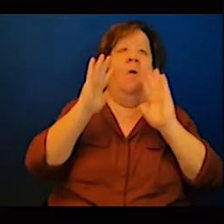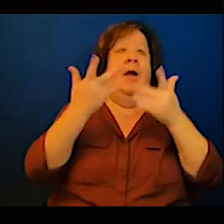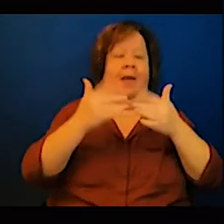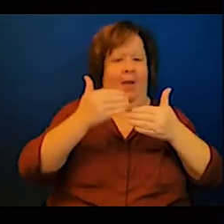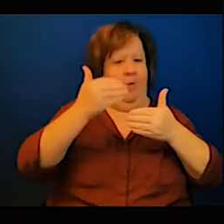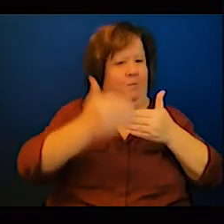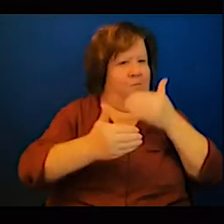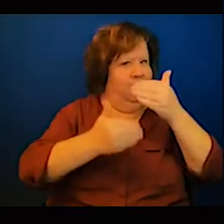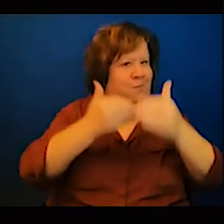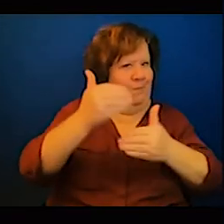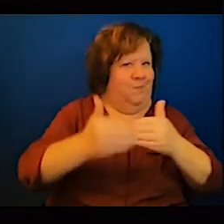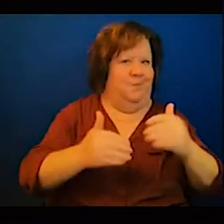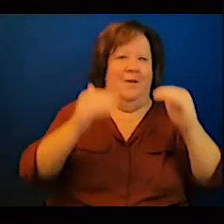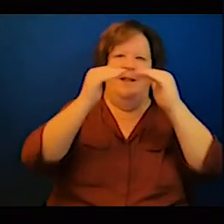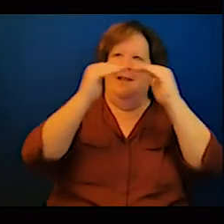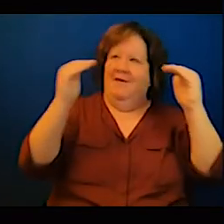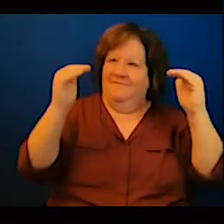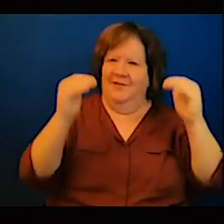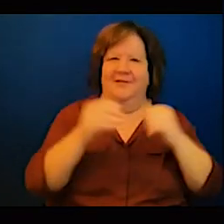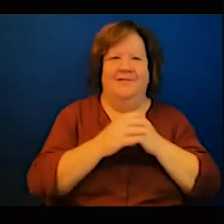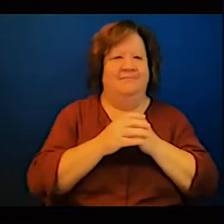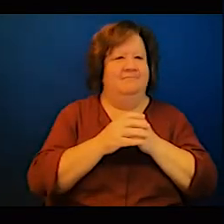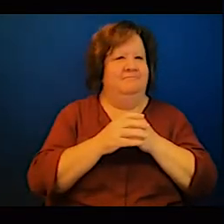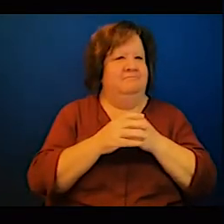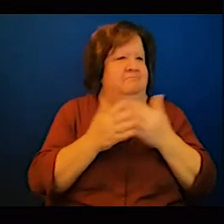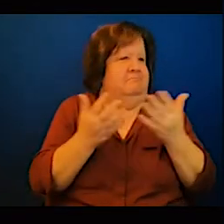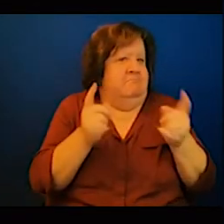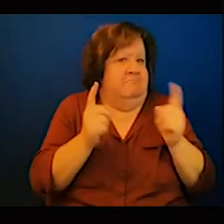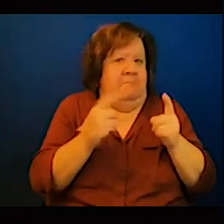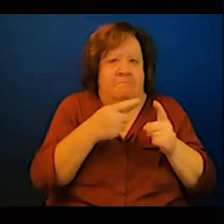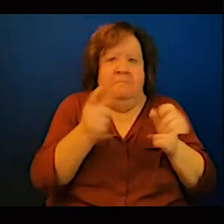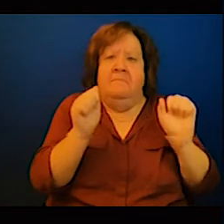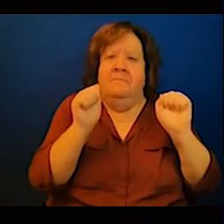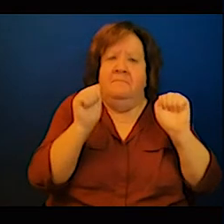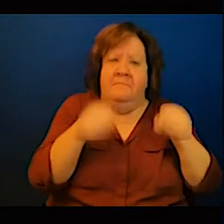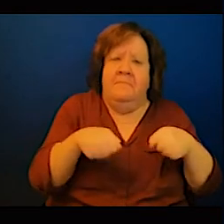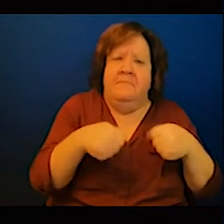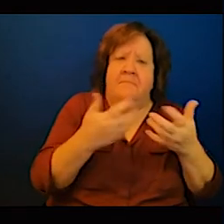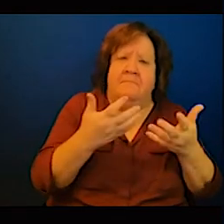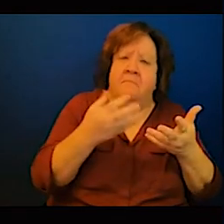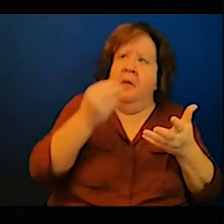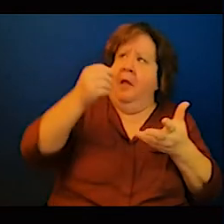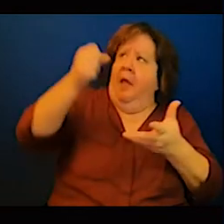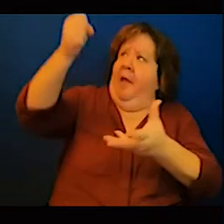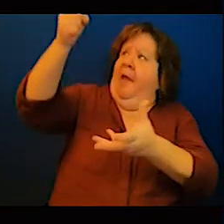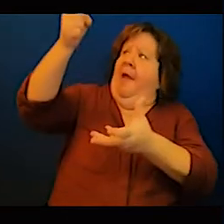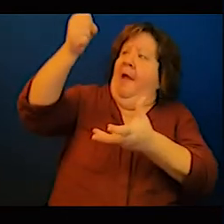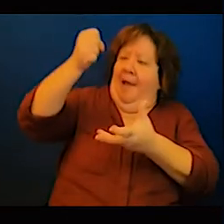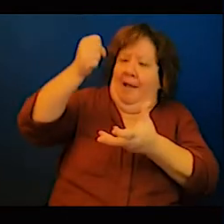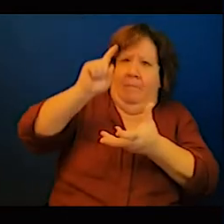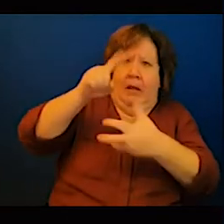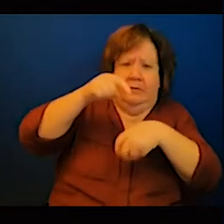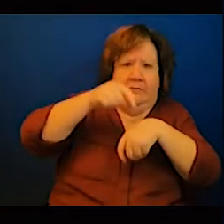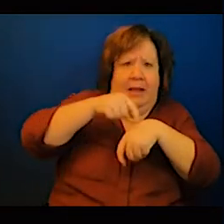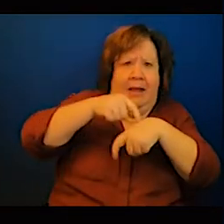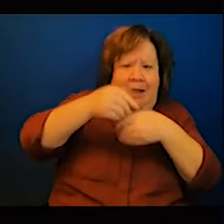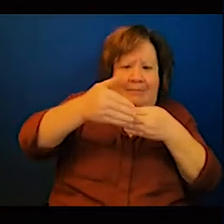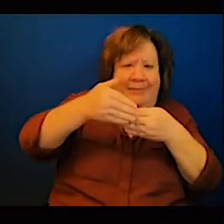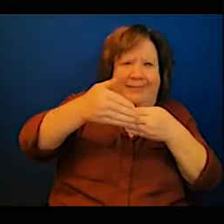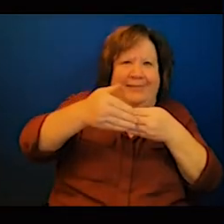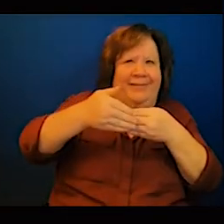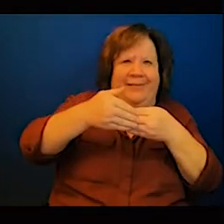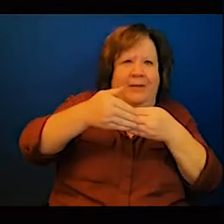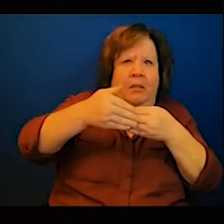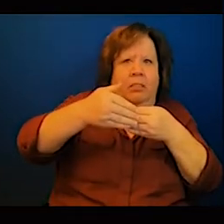in the time we need so these are situations that we as countries need to sit down and be able to